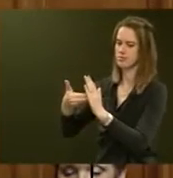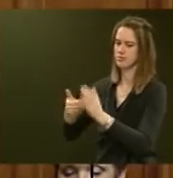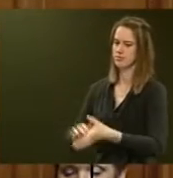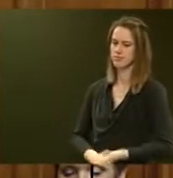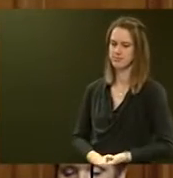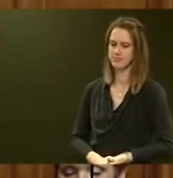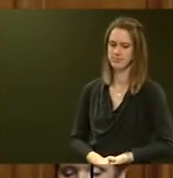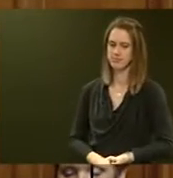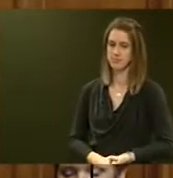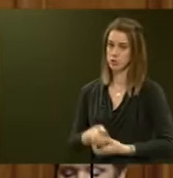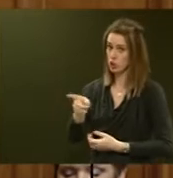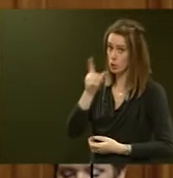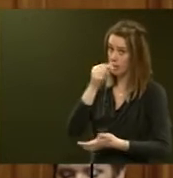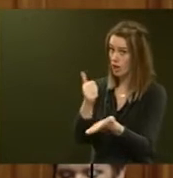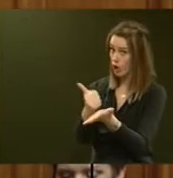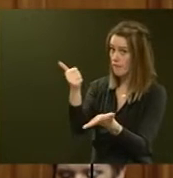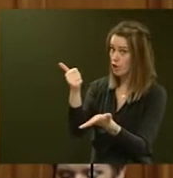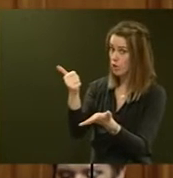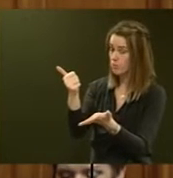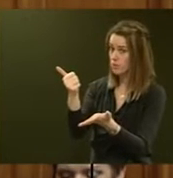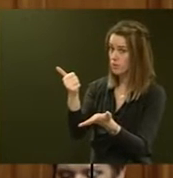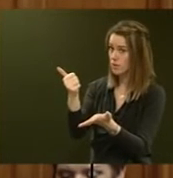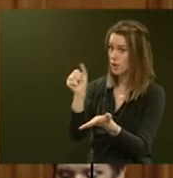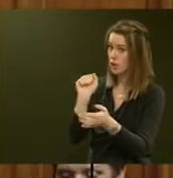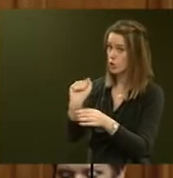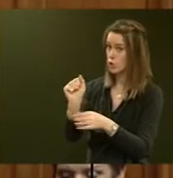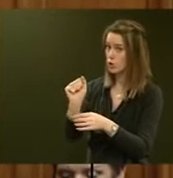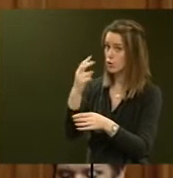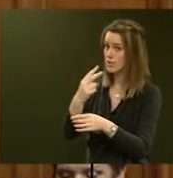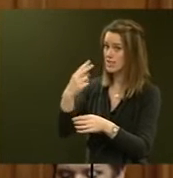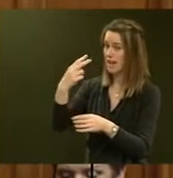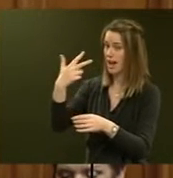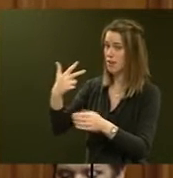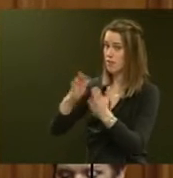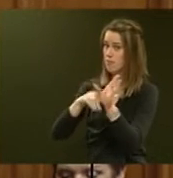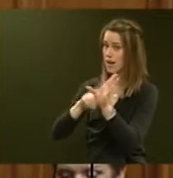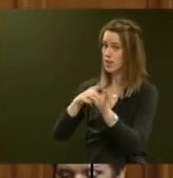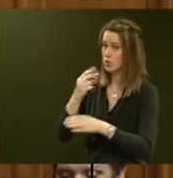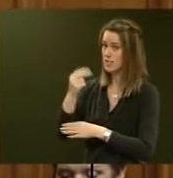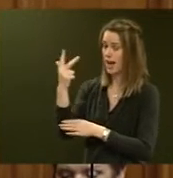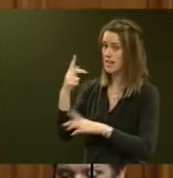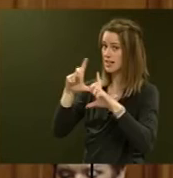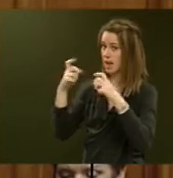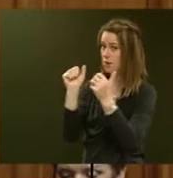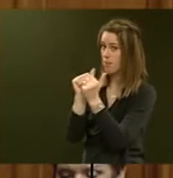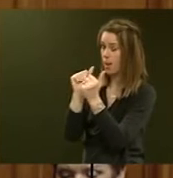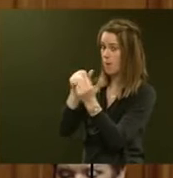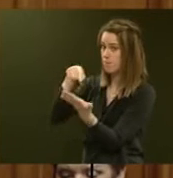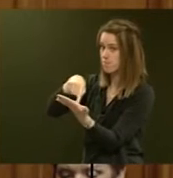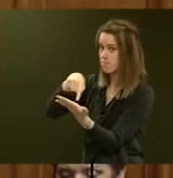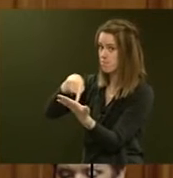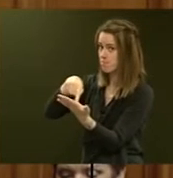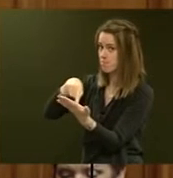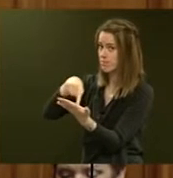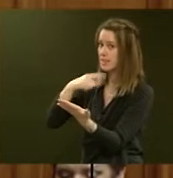Can he confirm that in his 28 May 2018 Cabinet paper, saying